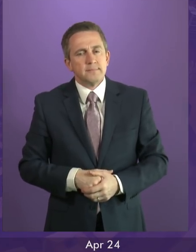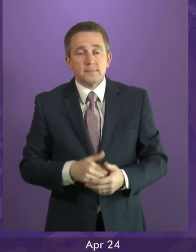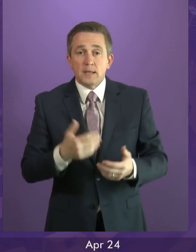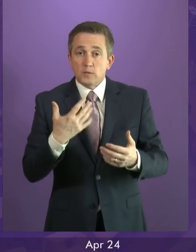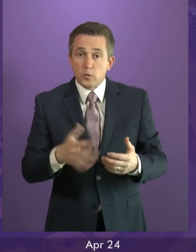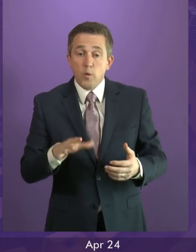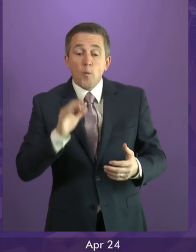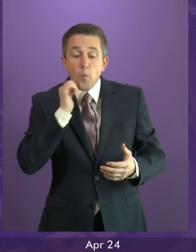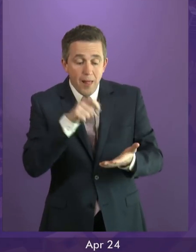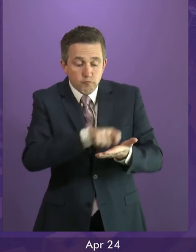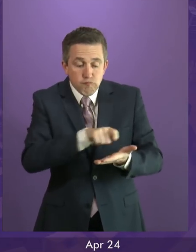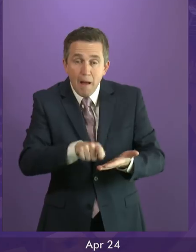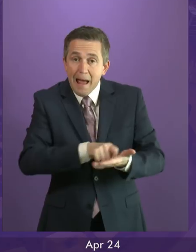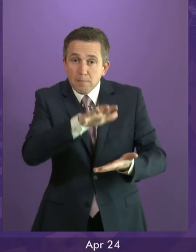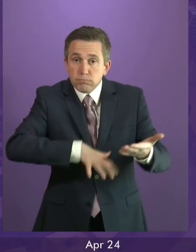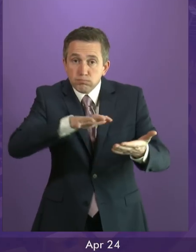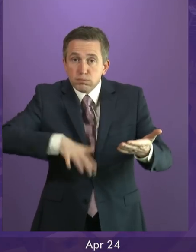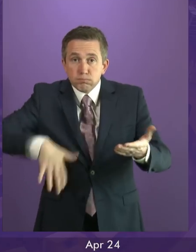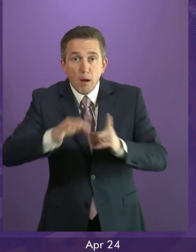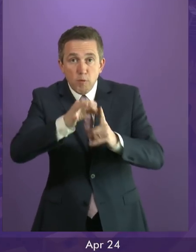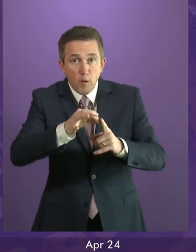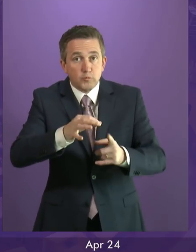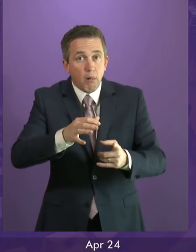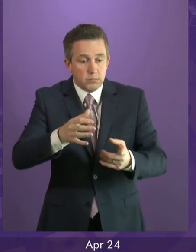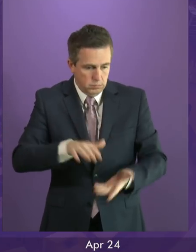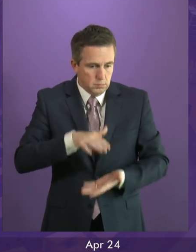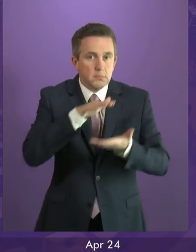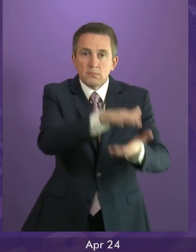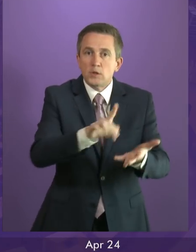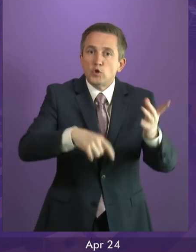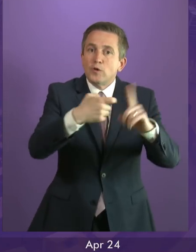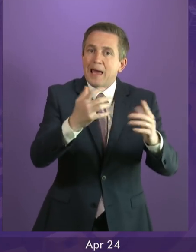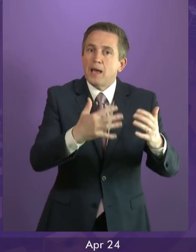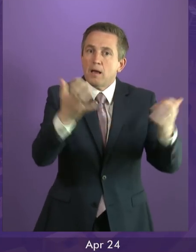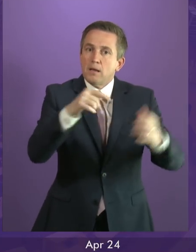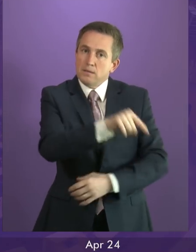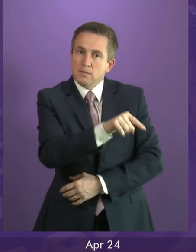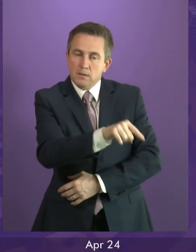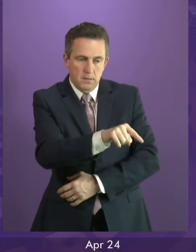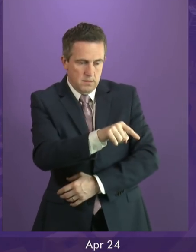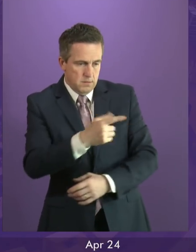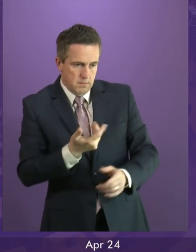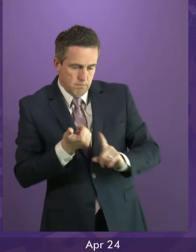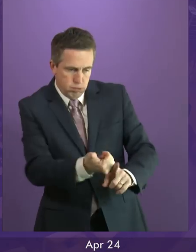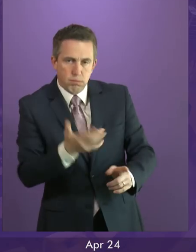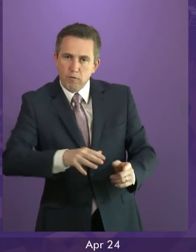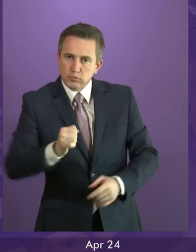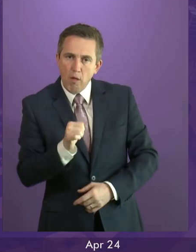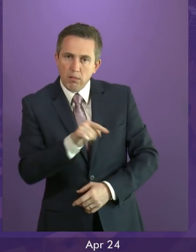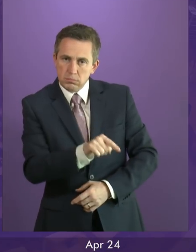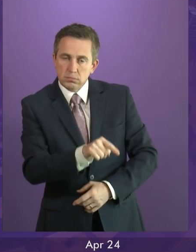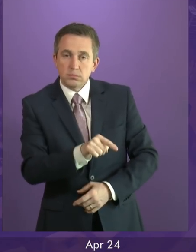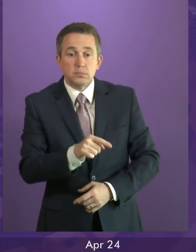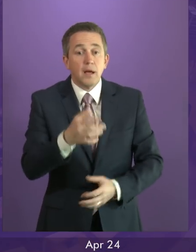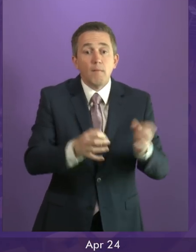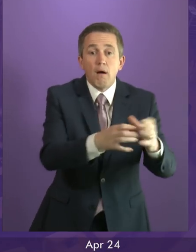proposals emerge, this parliament could then present them to the UK Government in a unified and united way. If other parties